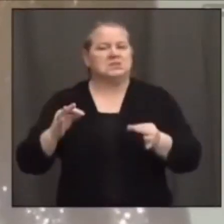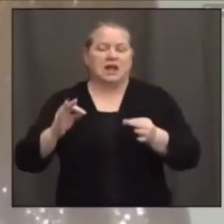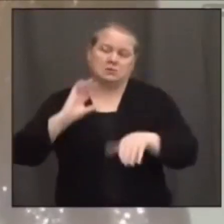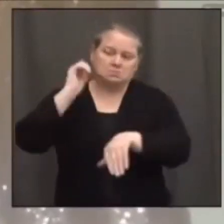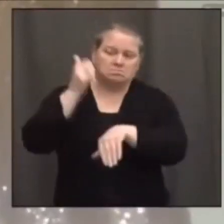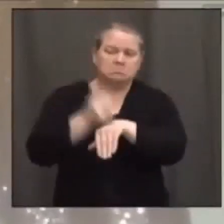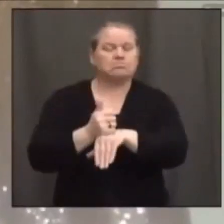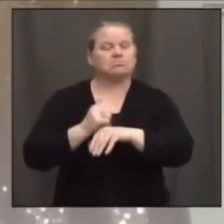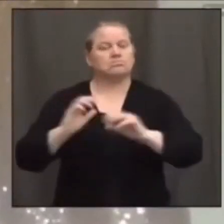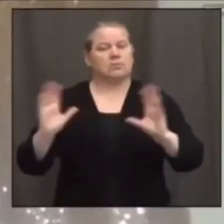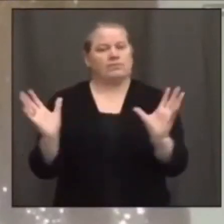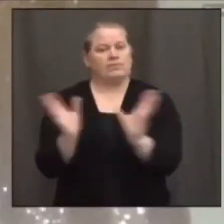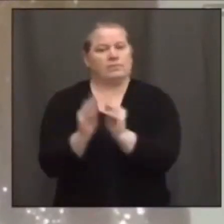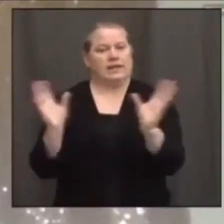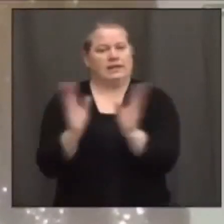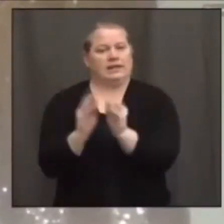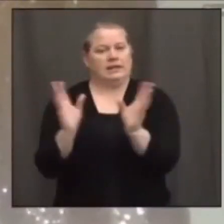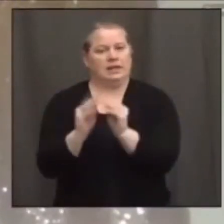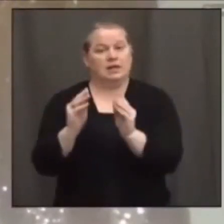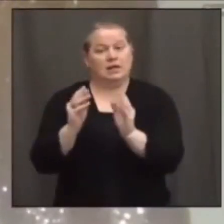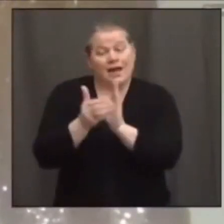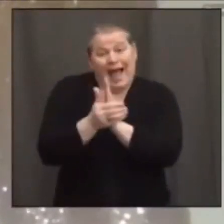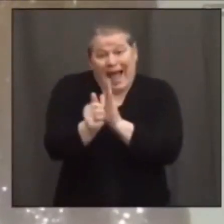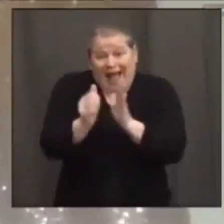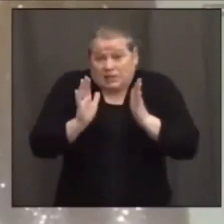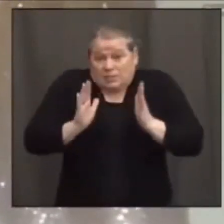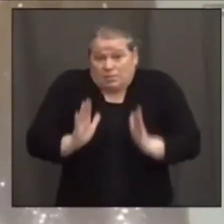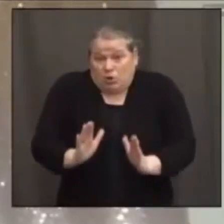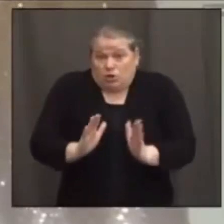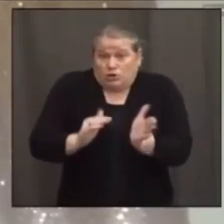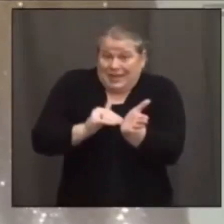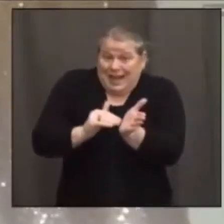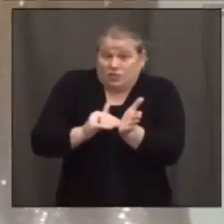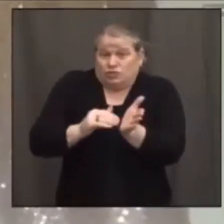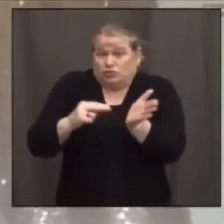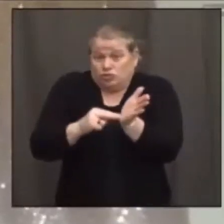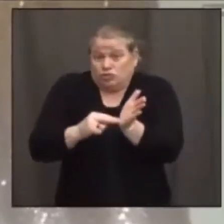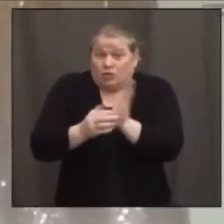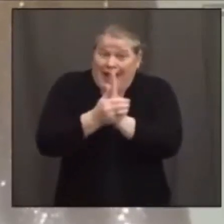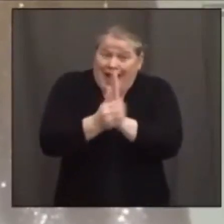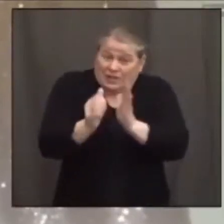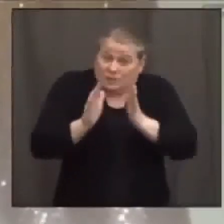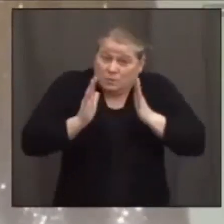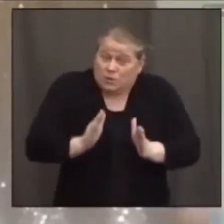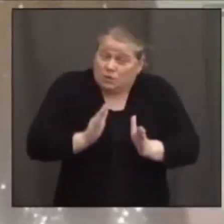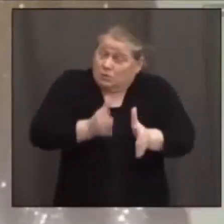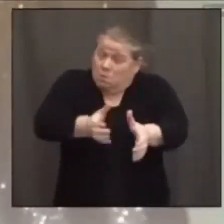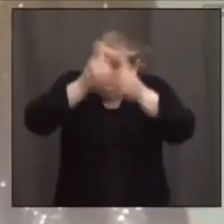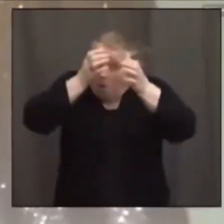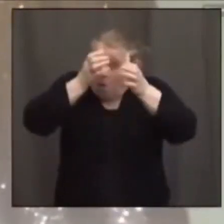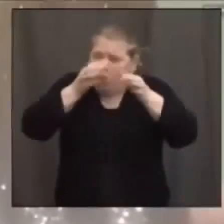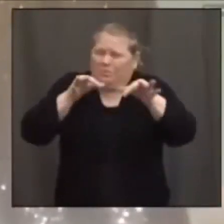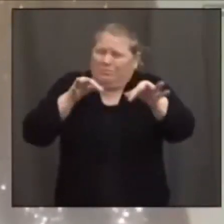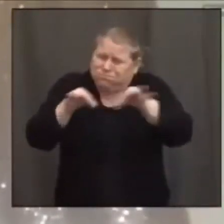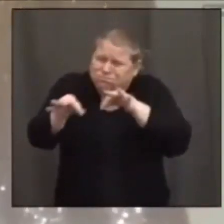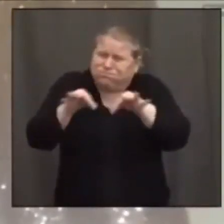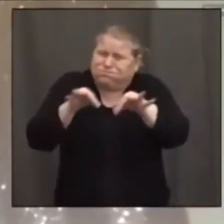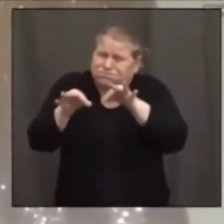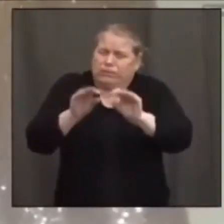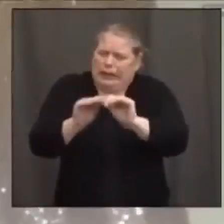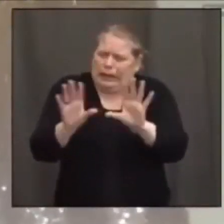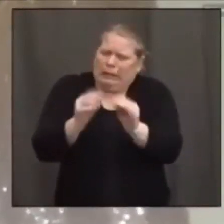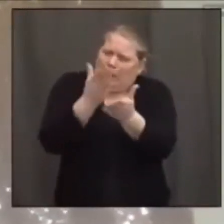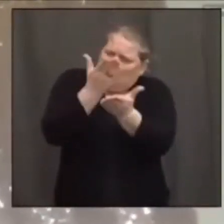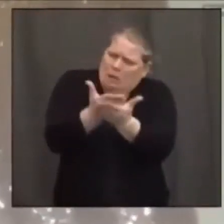evidence on the benefits of the vaccine and really helped answer a bunch of questions, a flood of